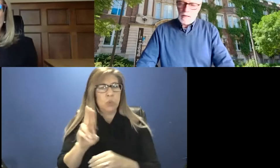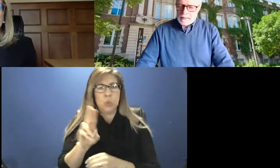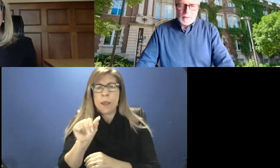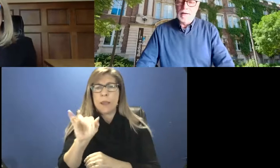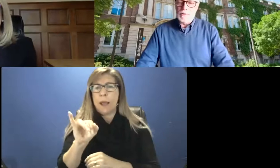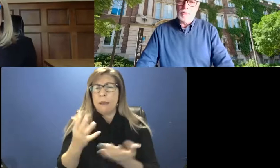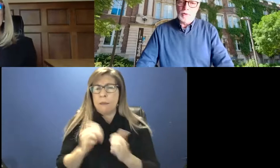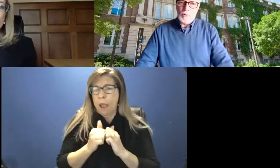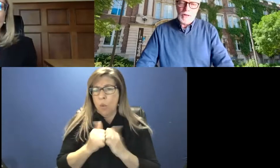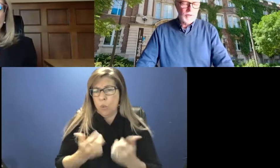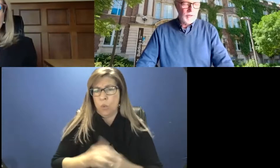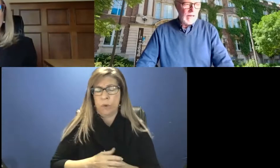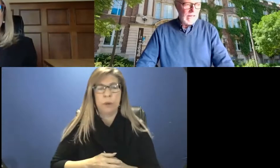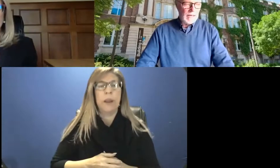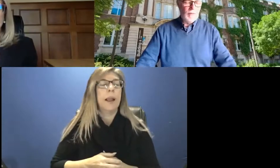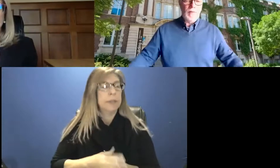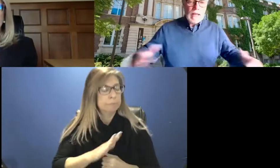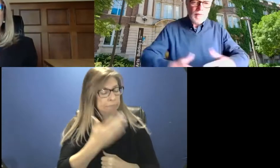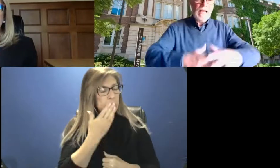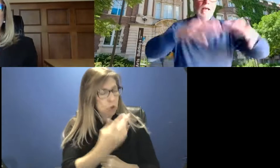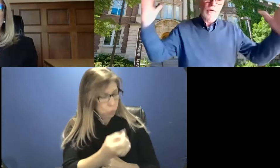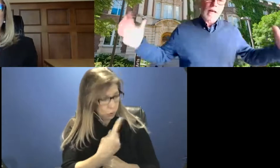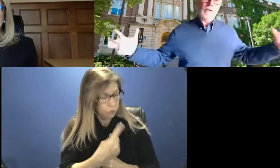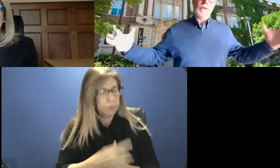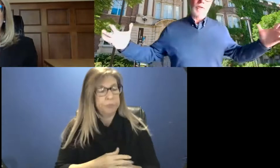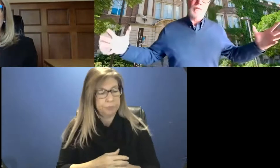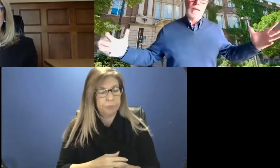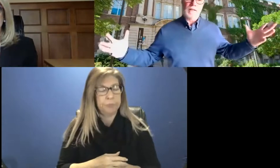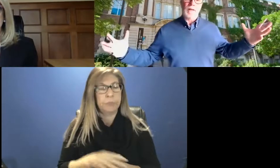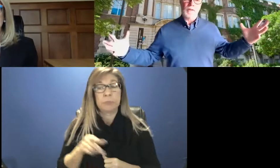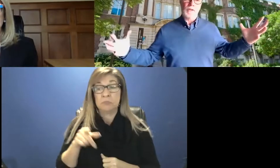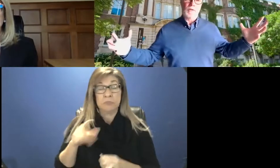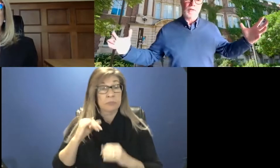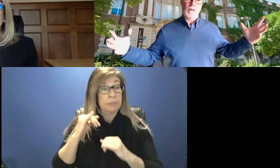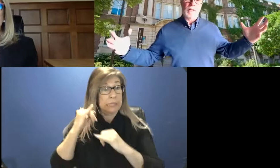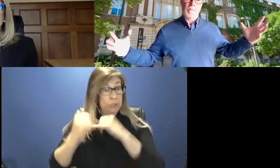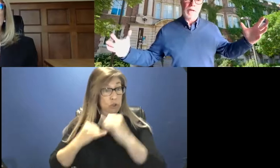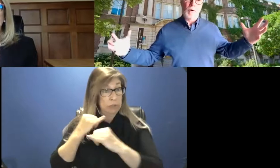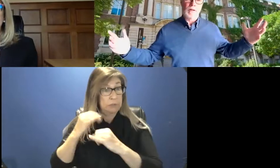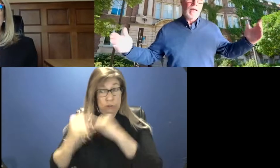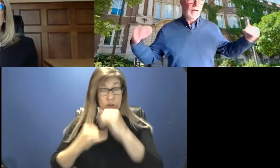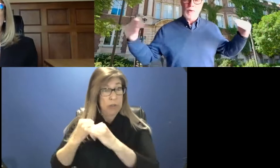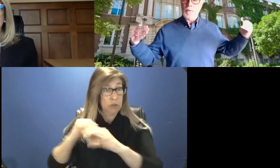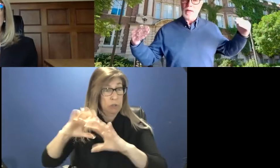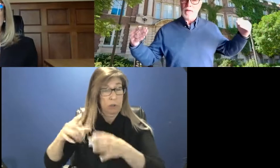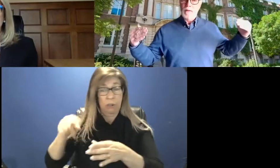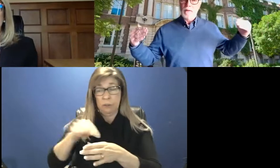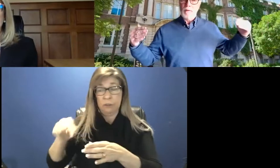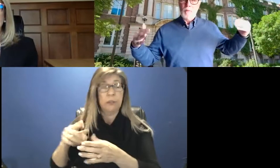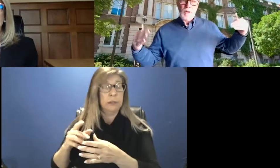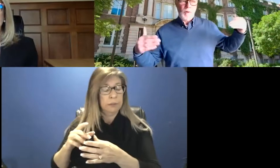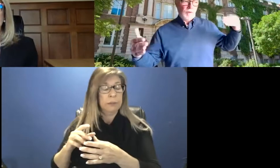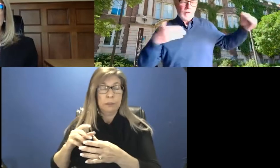again, another good question and the international set of, set of issues is a big one. And it's one that we,